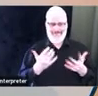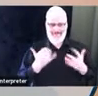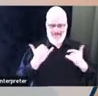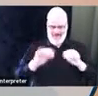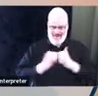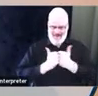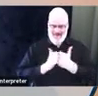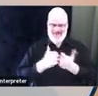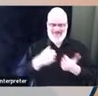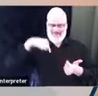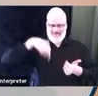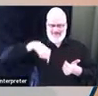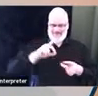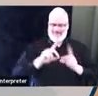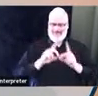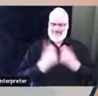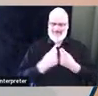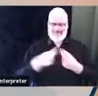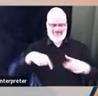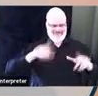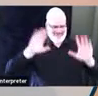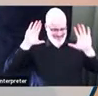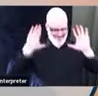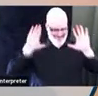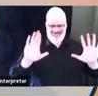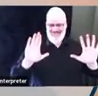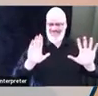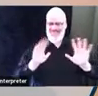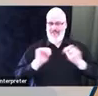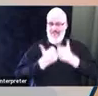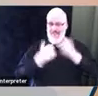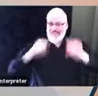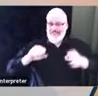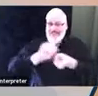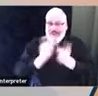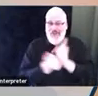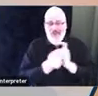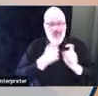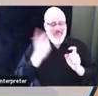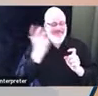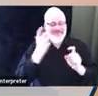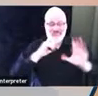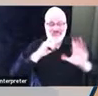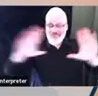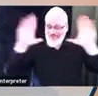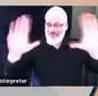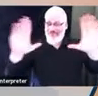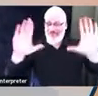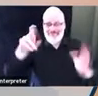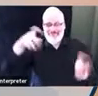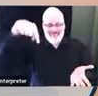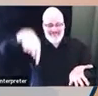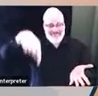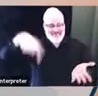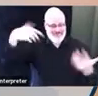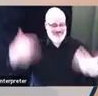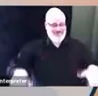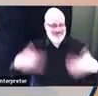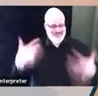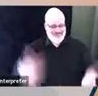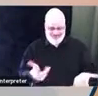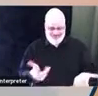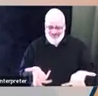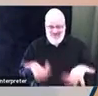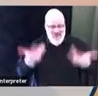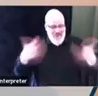forefront, been in the forefront, been on the cutting edge this entire time. But there's always things that that we could do better and one of my